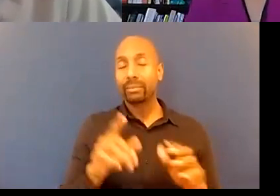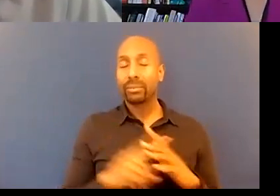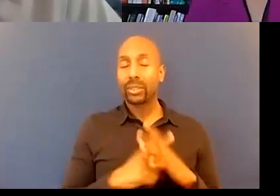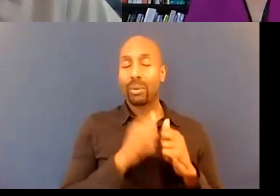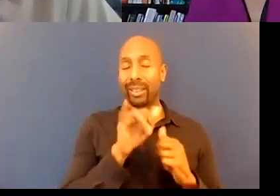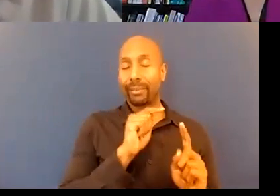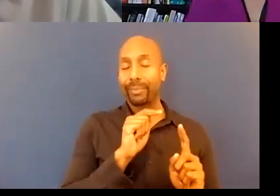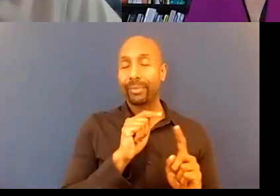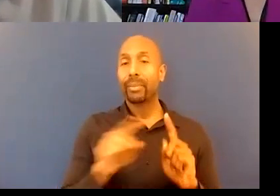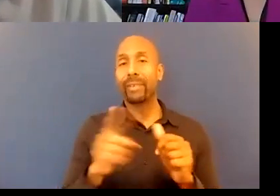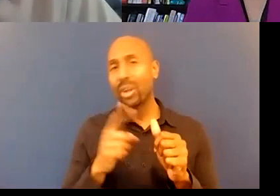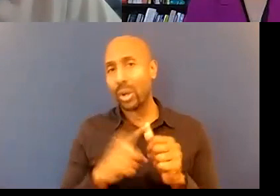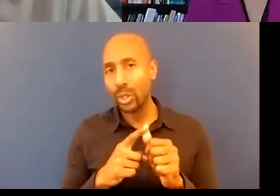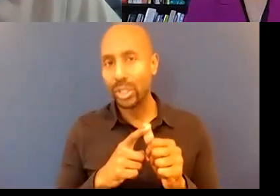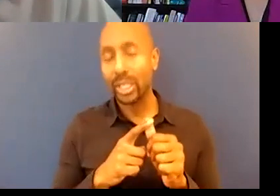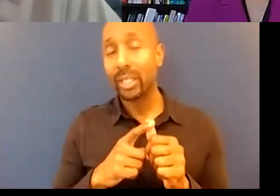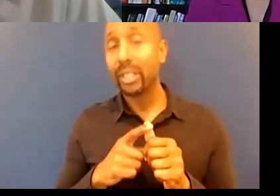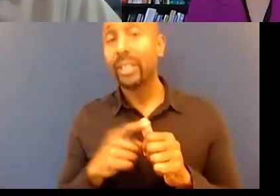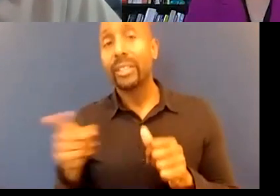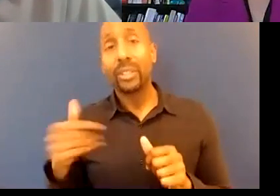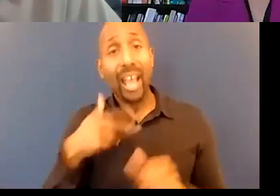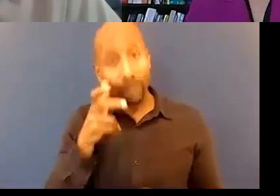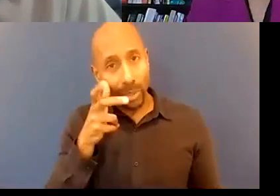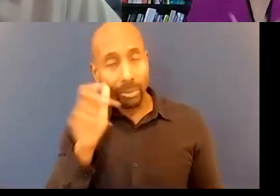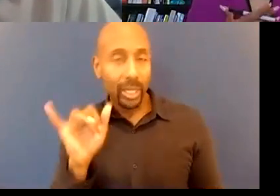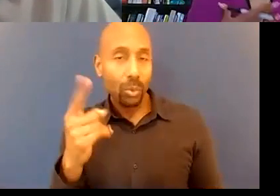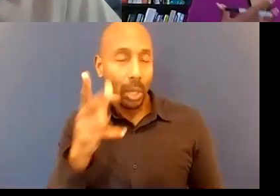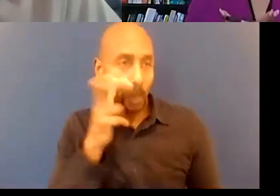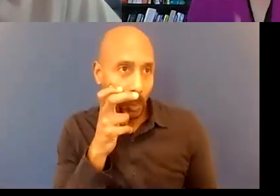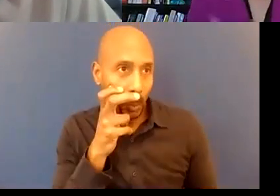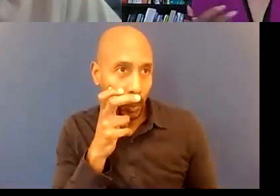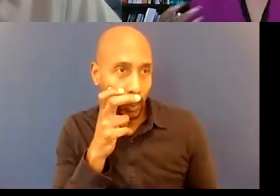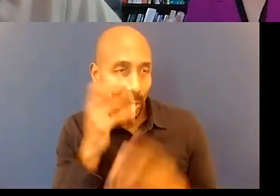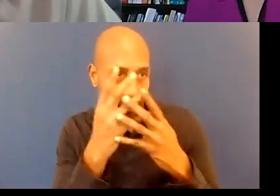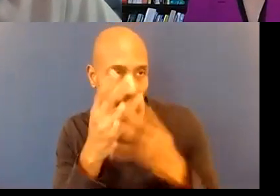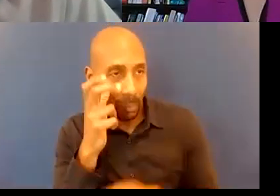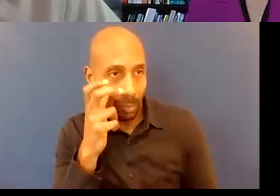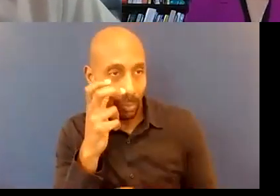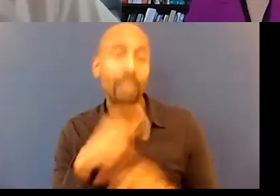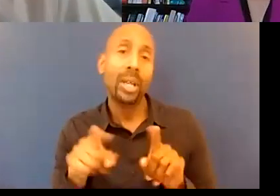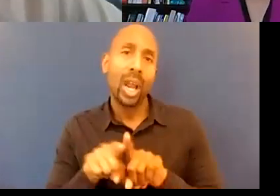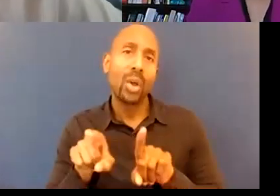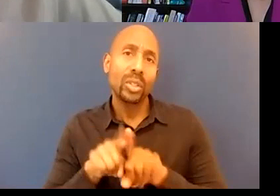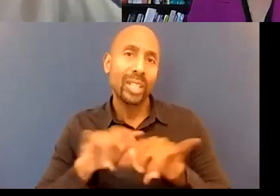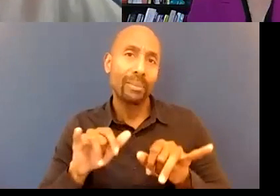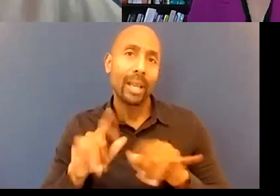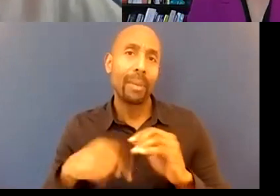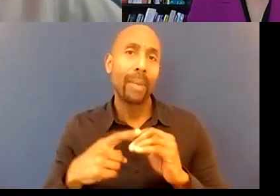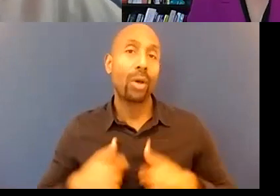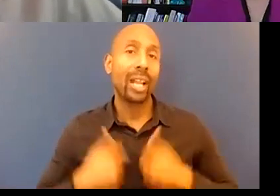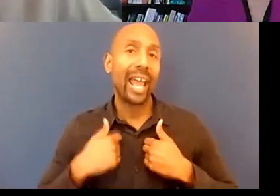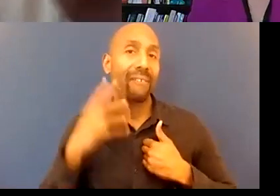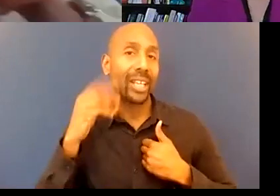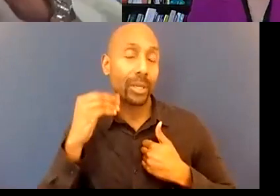not just perception but lived experience and so as a scientist i'm all for science but there's one thing that you cannot